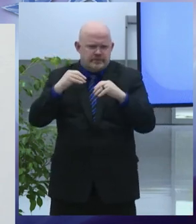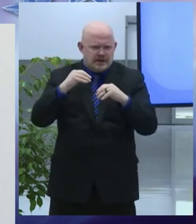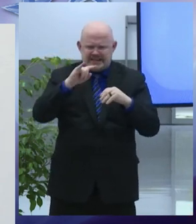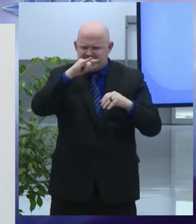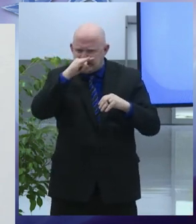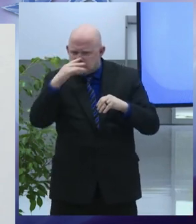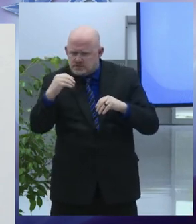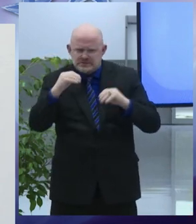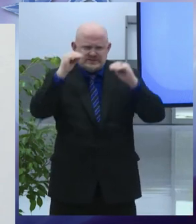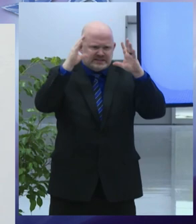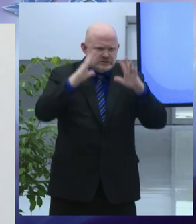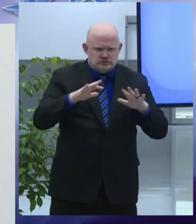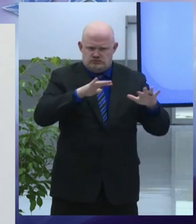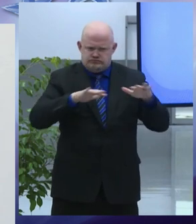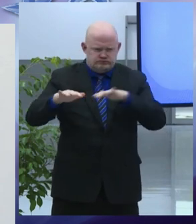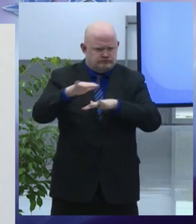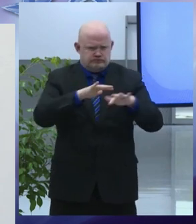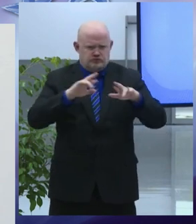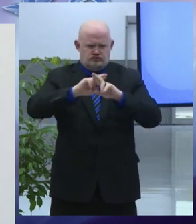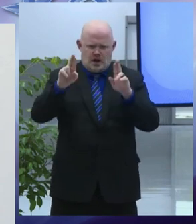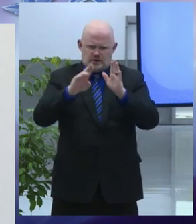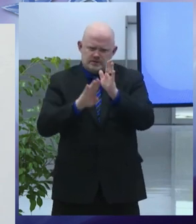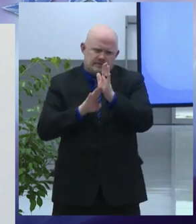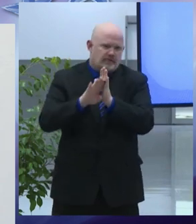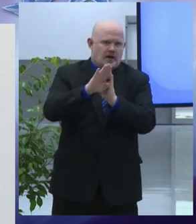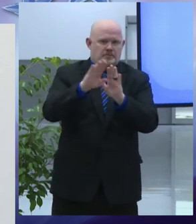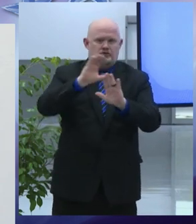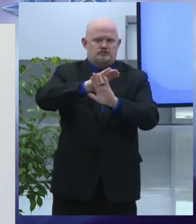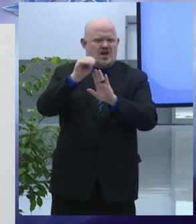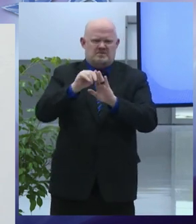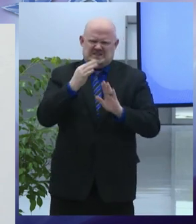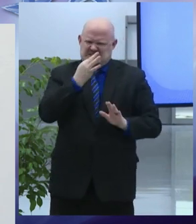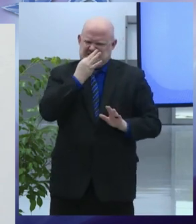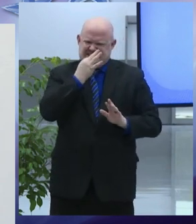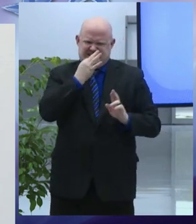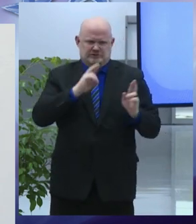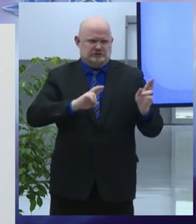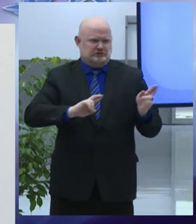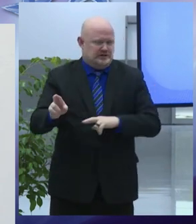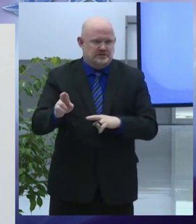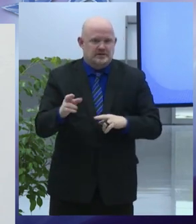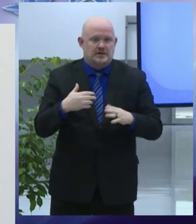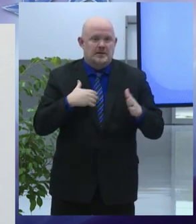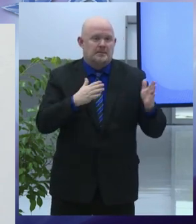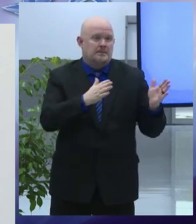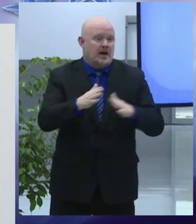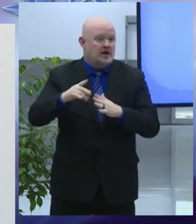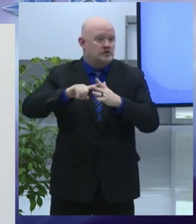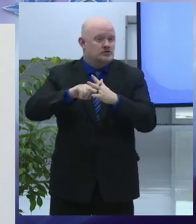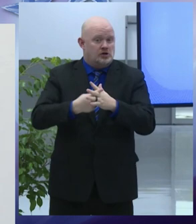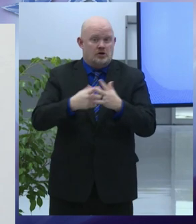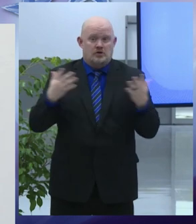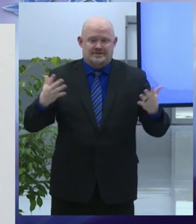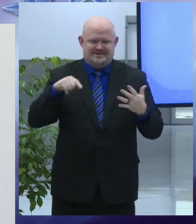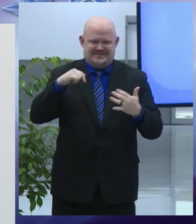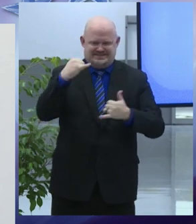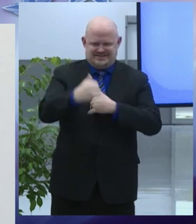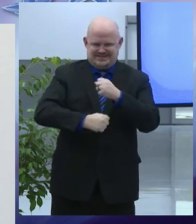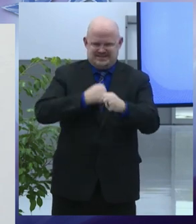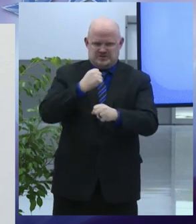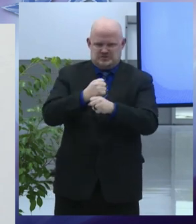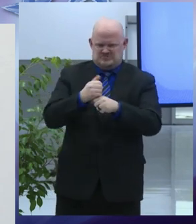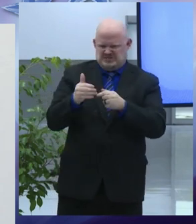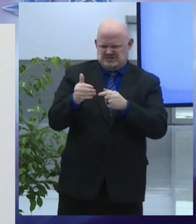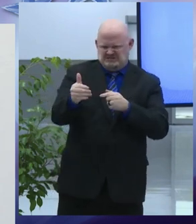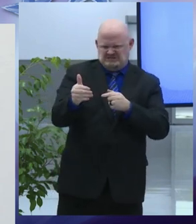plan is to start construction within the next year right across the line of Street from this site I am pleased to report the Salina first